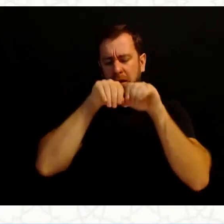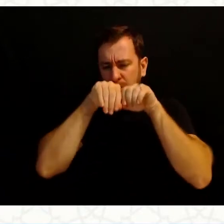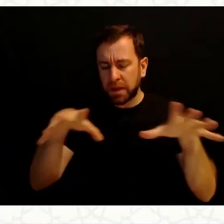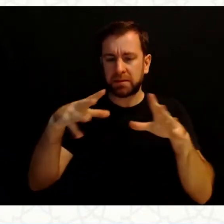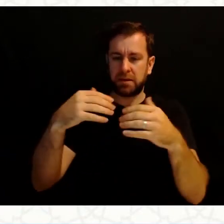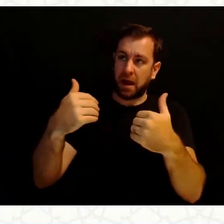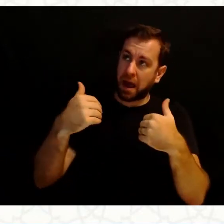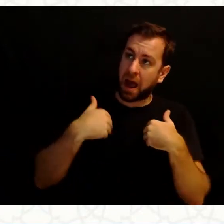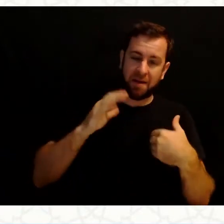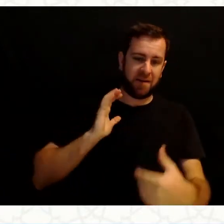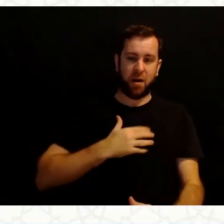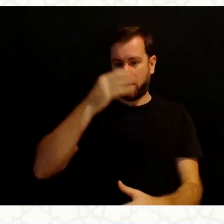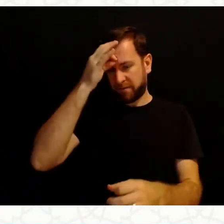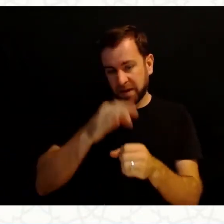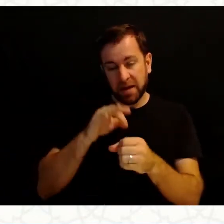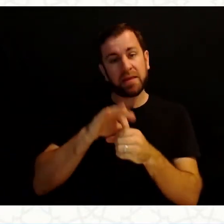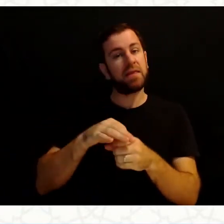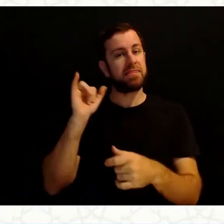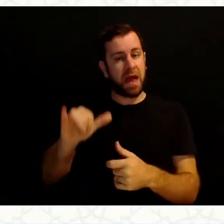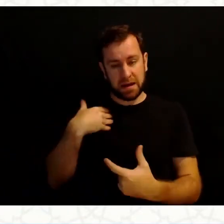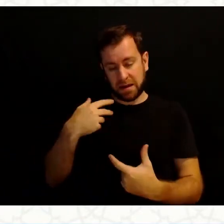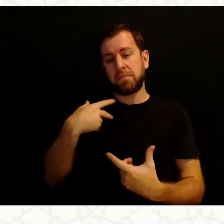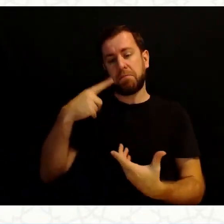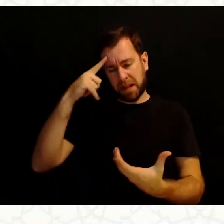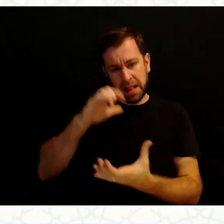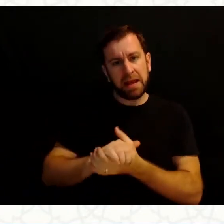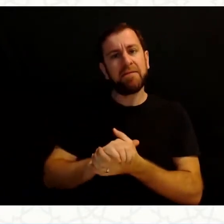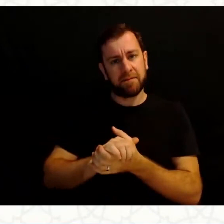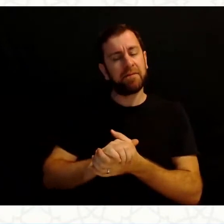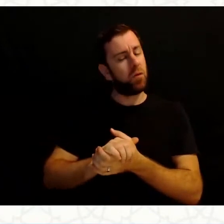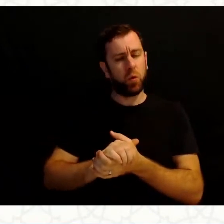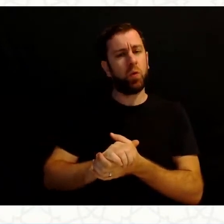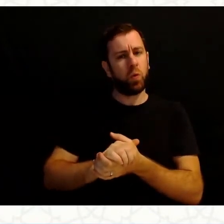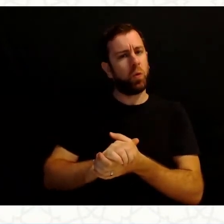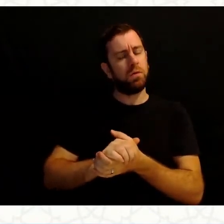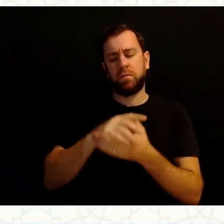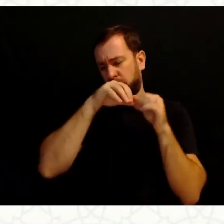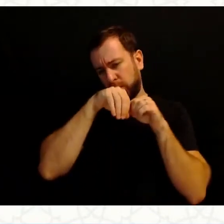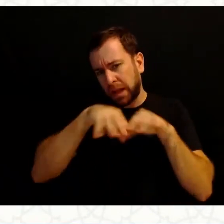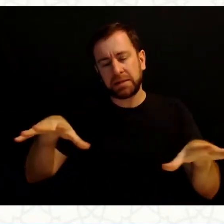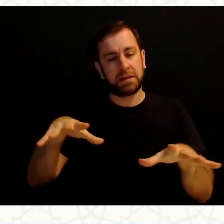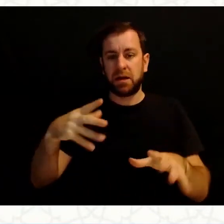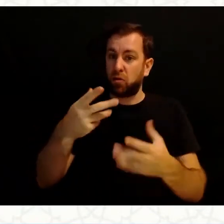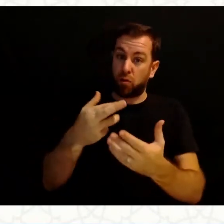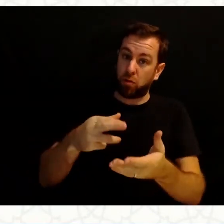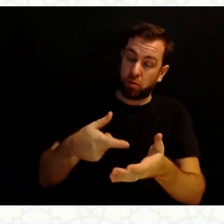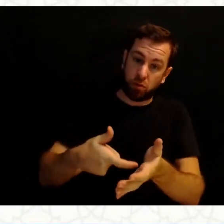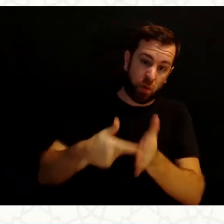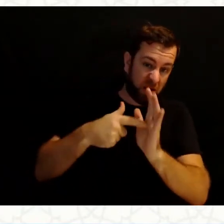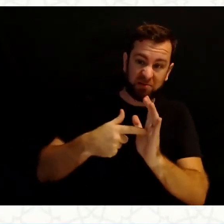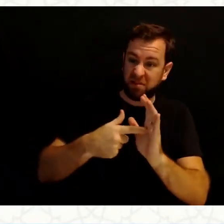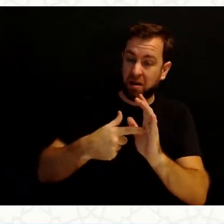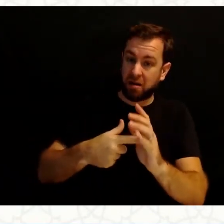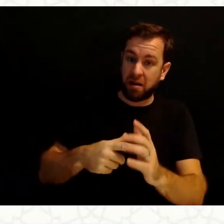have this faith, to have this Iman, it requires a lifestyle or a behavior